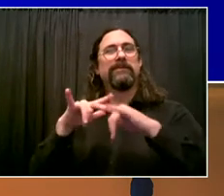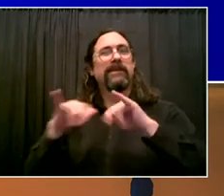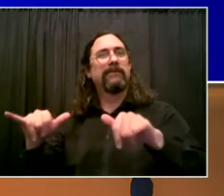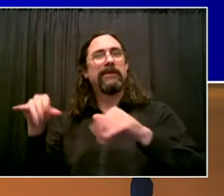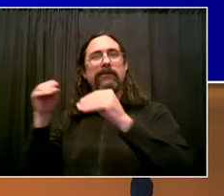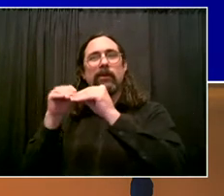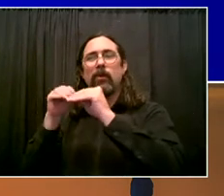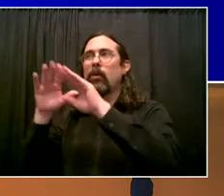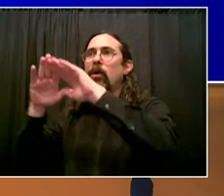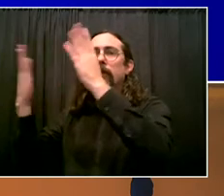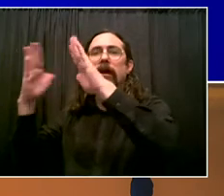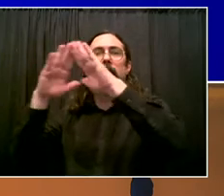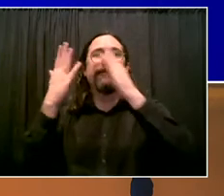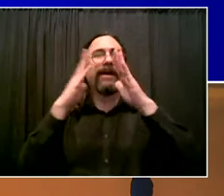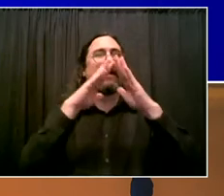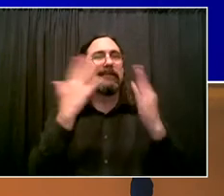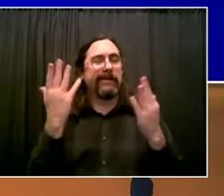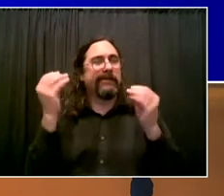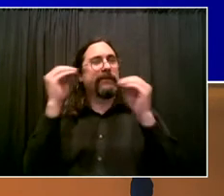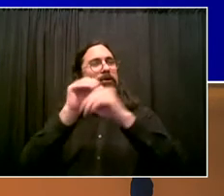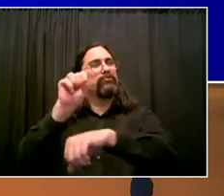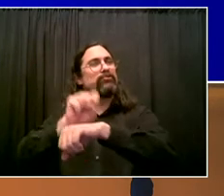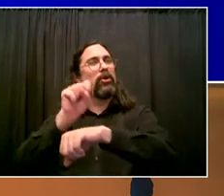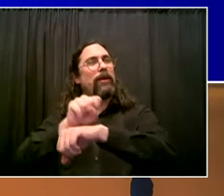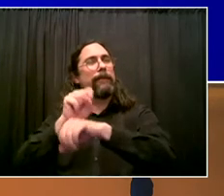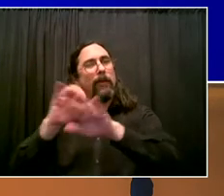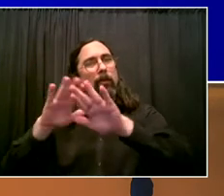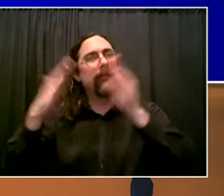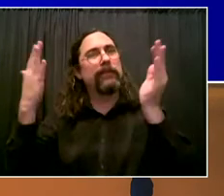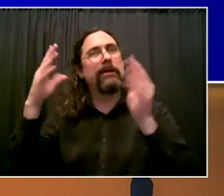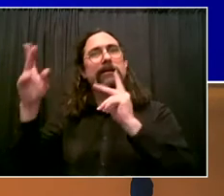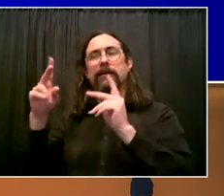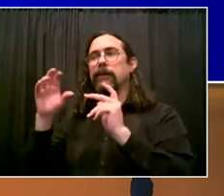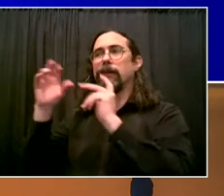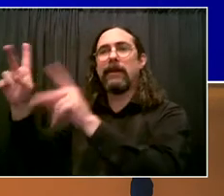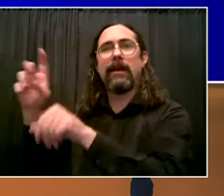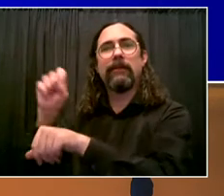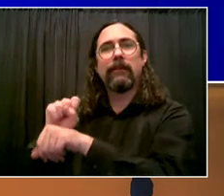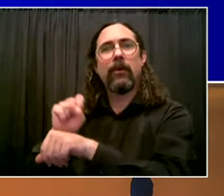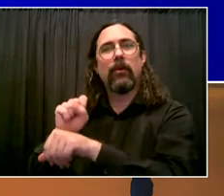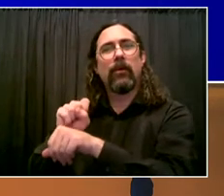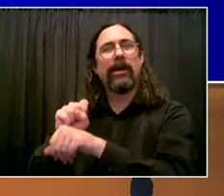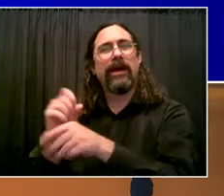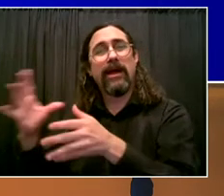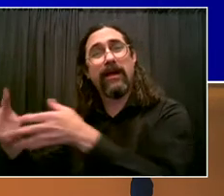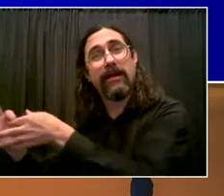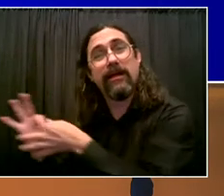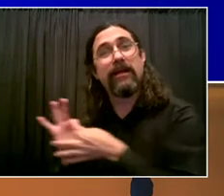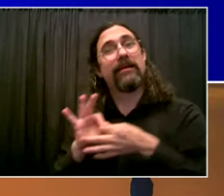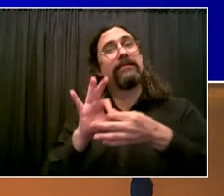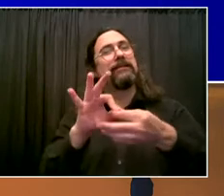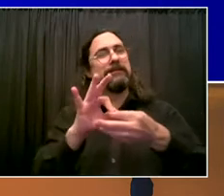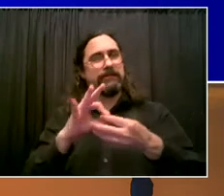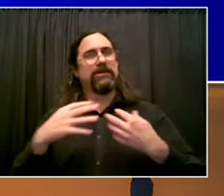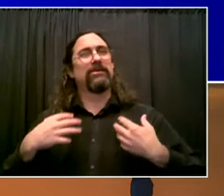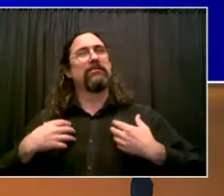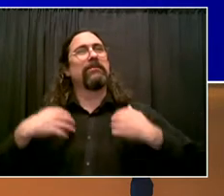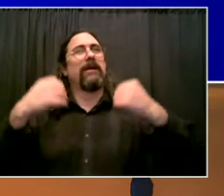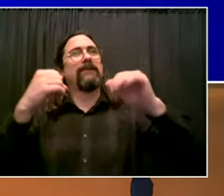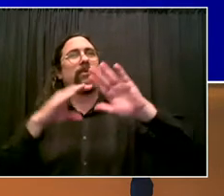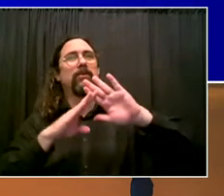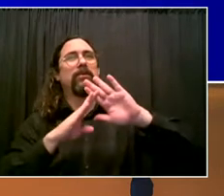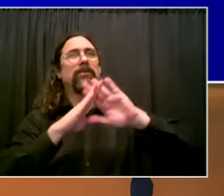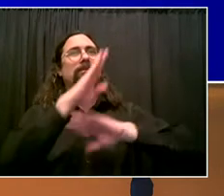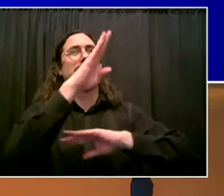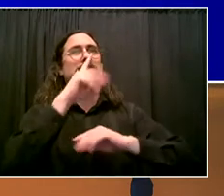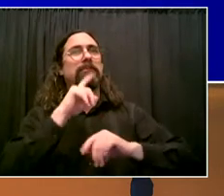more recovery equals less violence. Obviously, fighting back the violence helps the recovery as well. We're going to have to do all of that at once. But